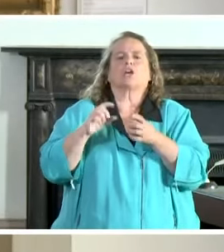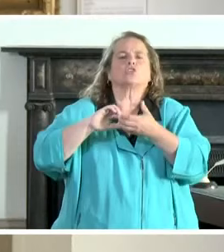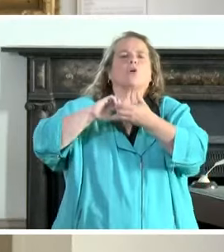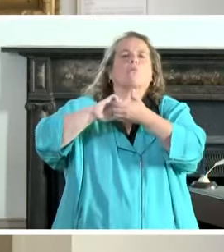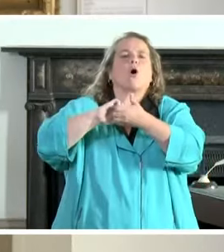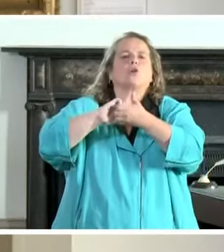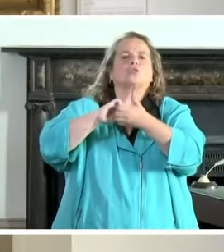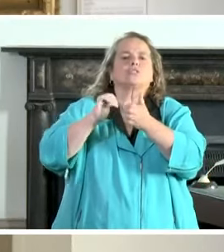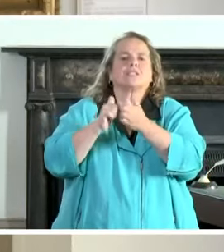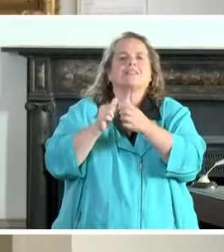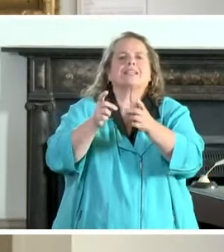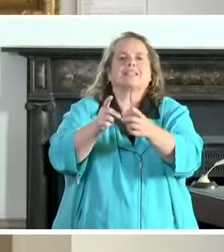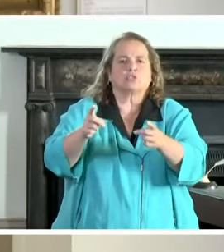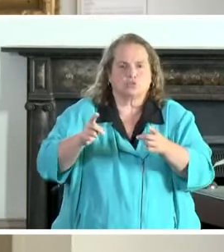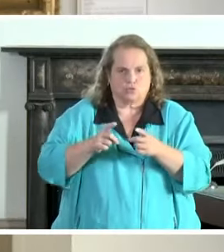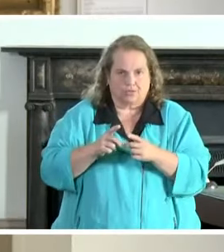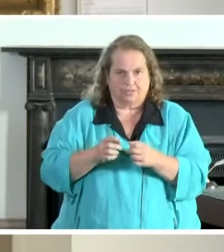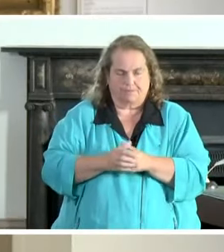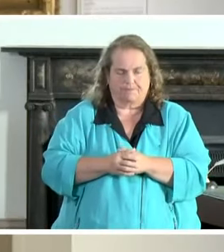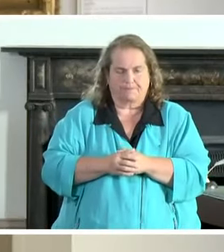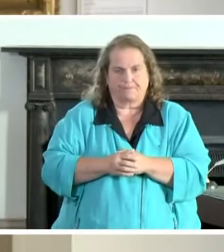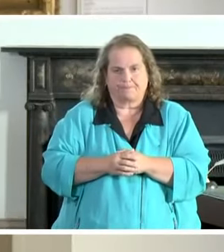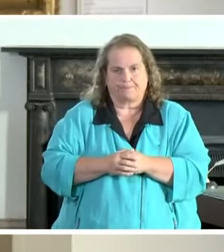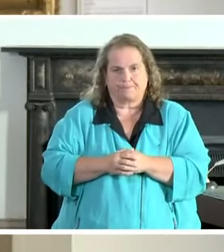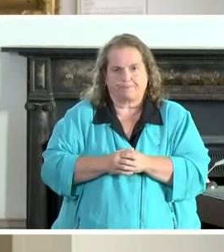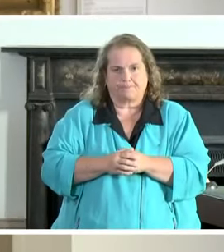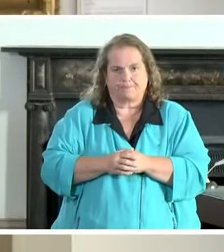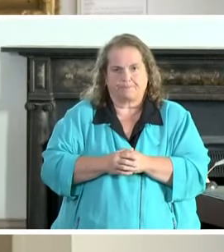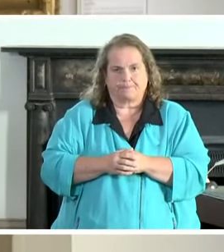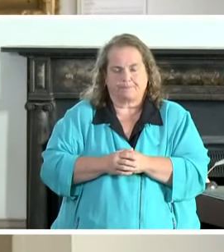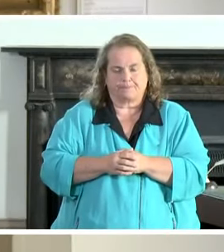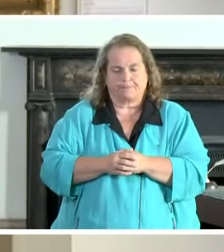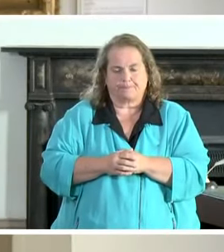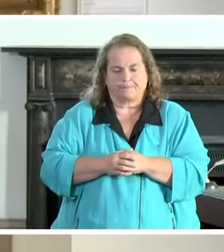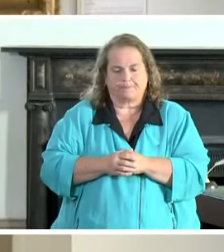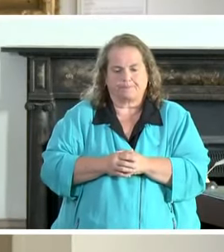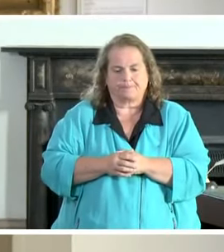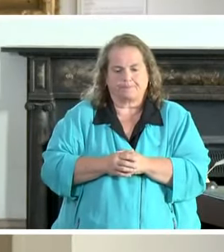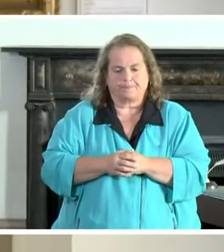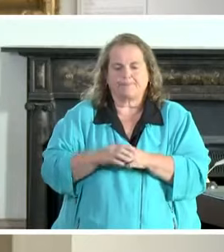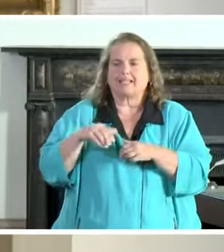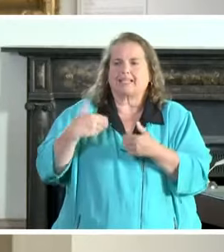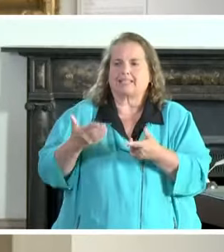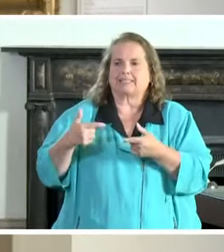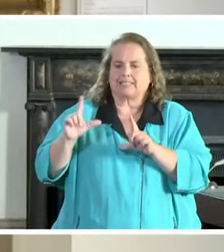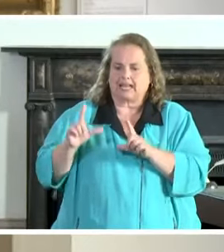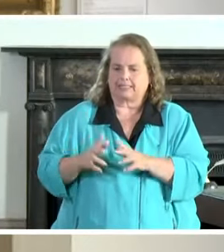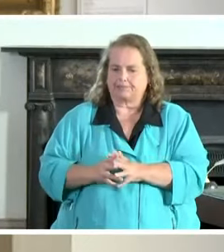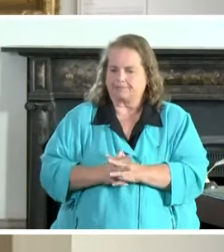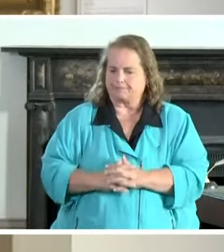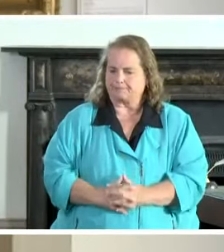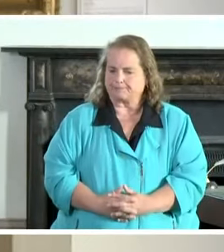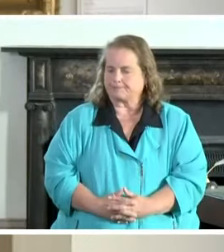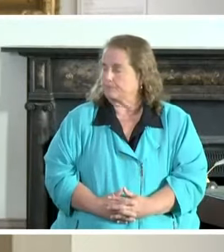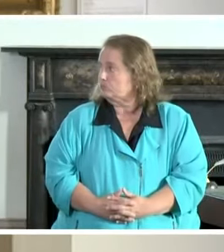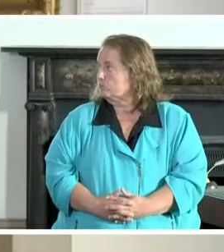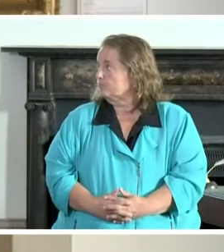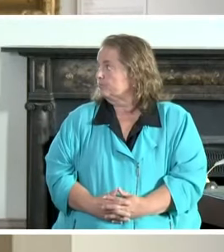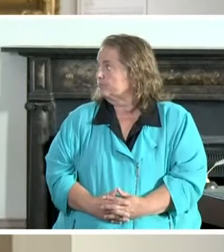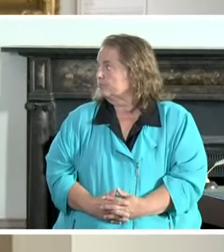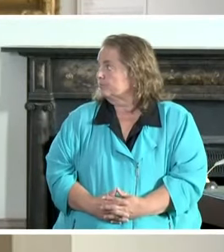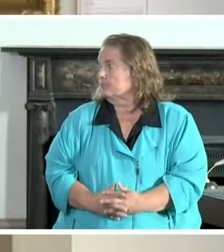next slide please as i